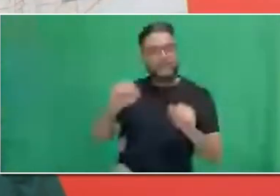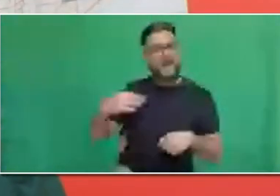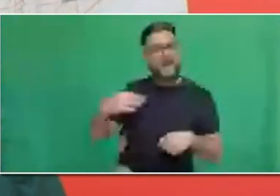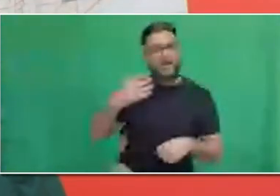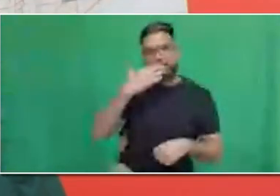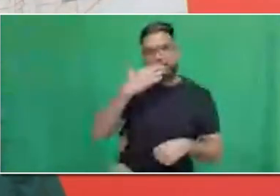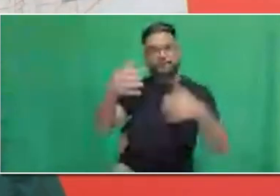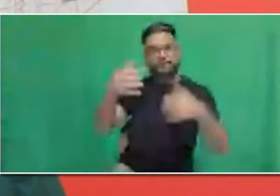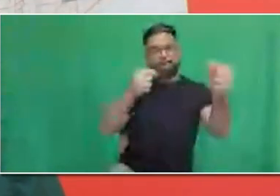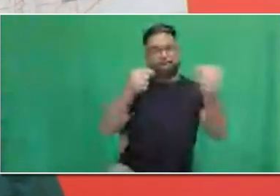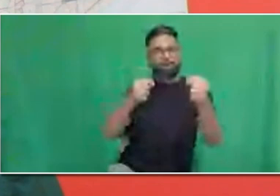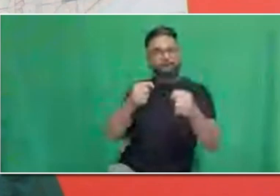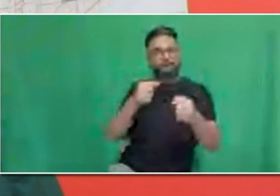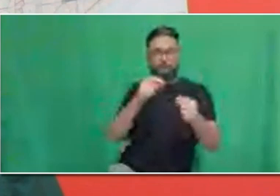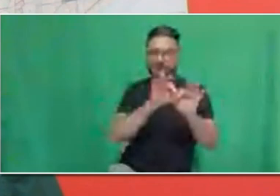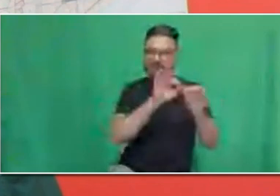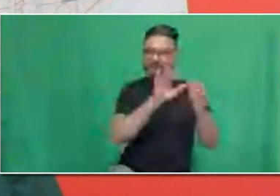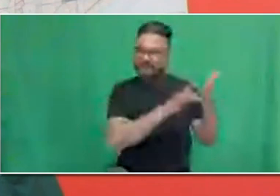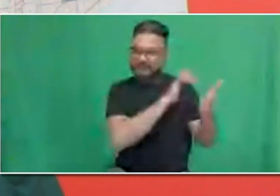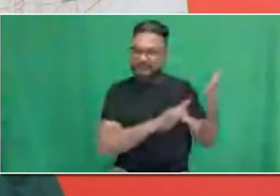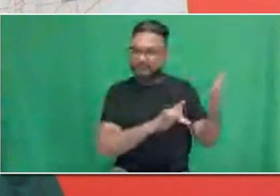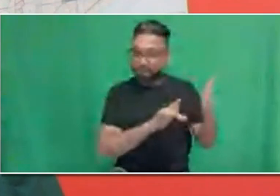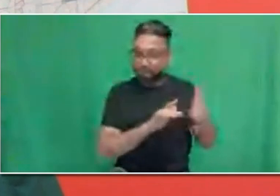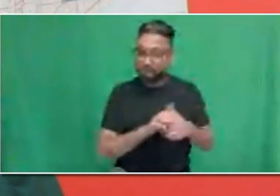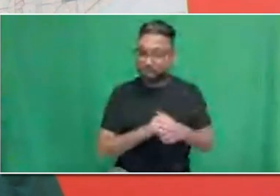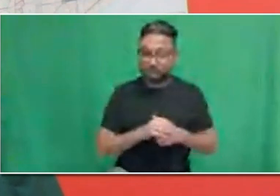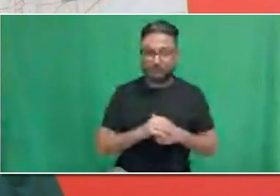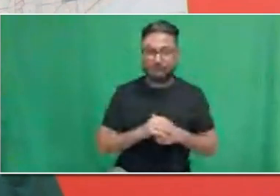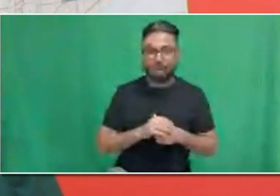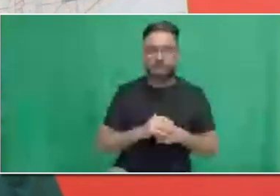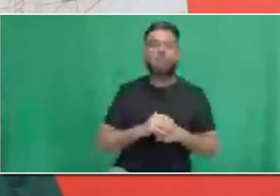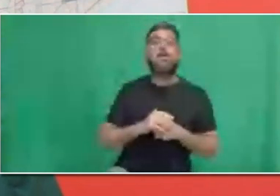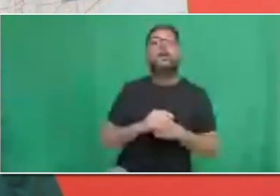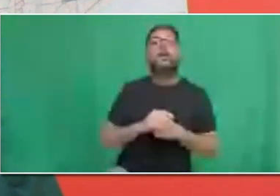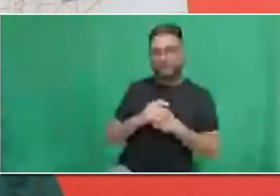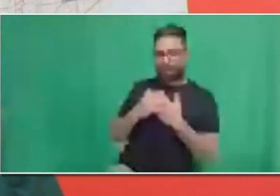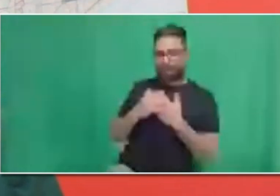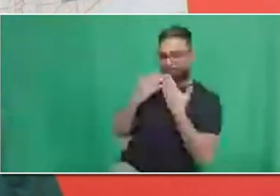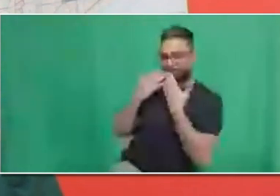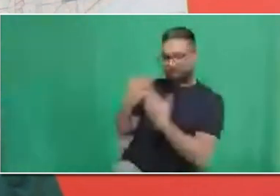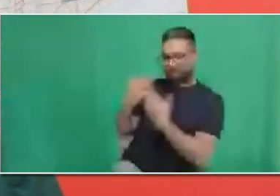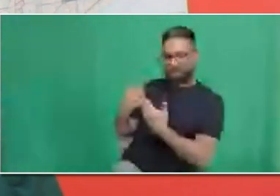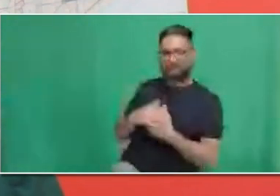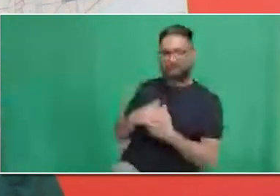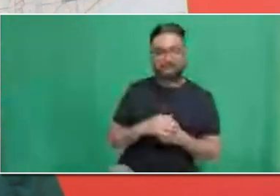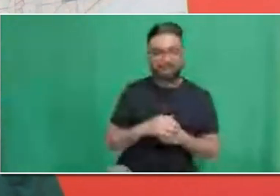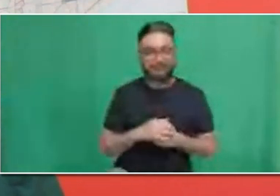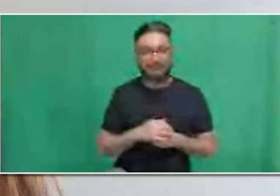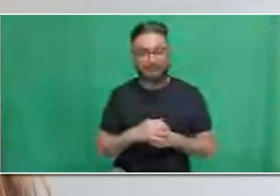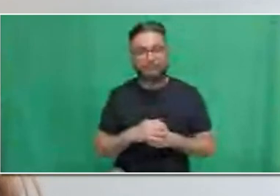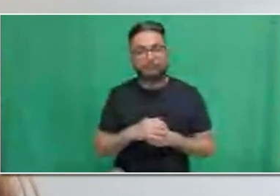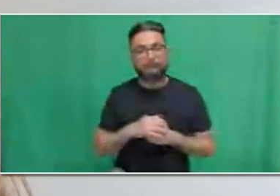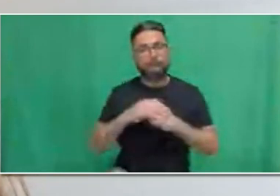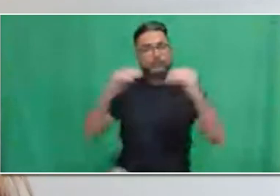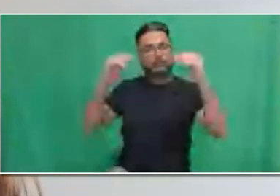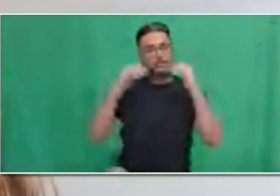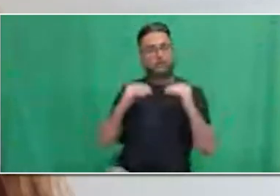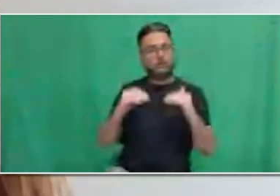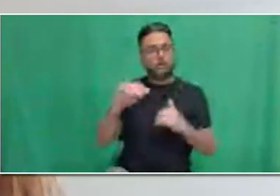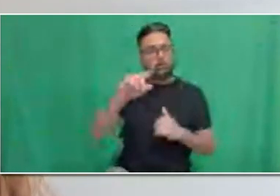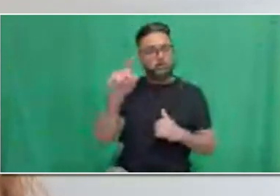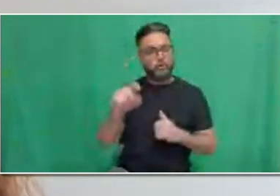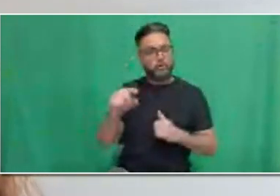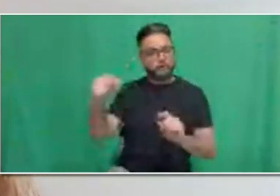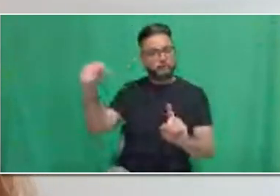Basso. So, how long is the probation period at the TTC? Basso, I think this might be another one for you. Sure, no